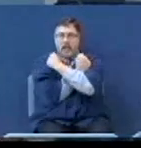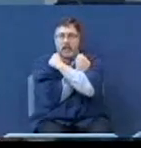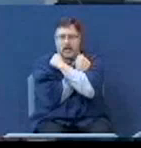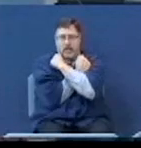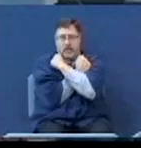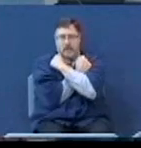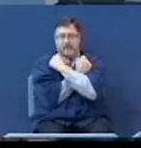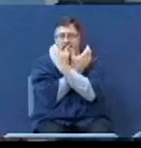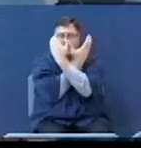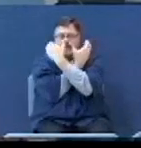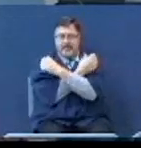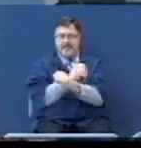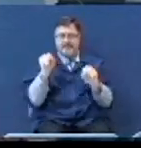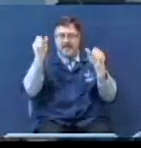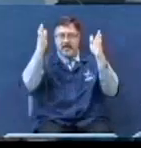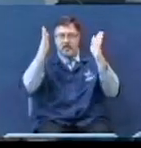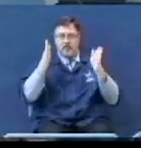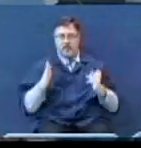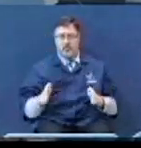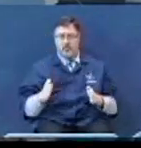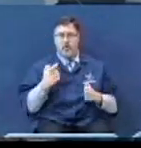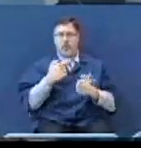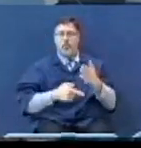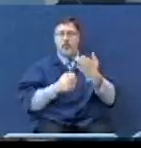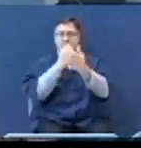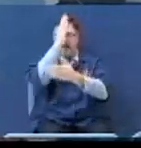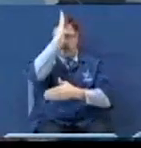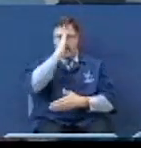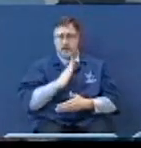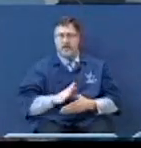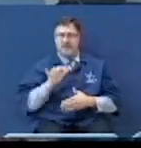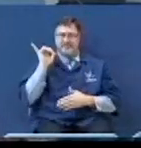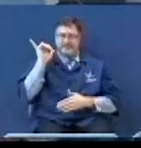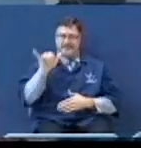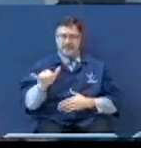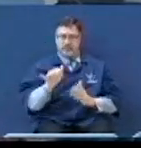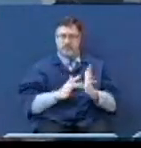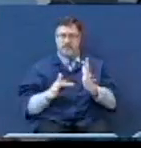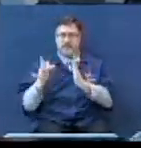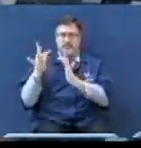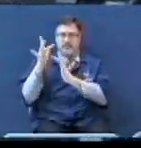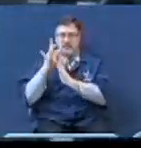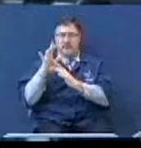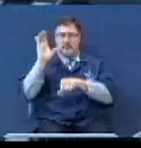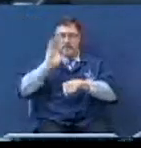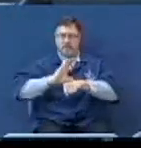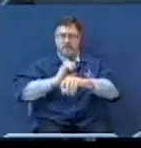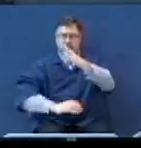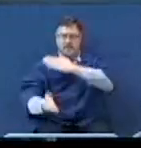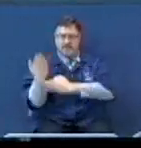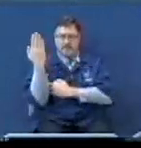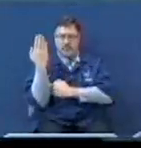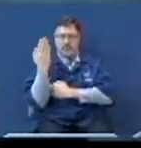What a savior. What a God to sin. It's still him. By the way, in church this morning, it ought to be all about